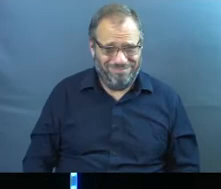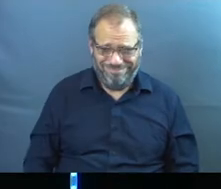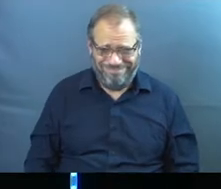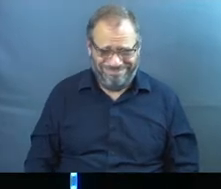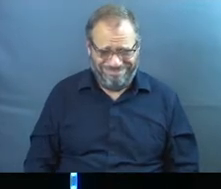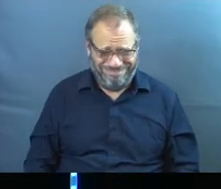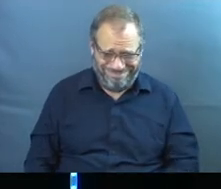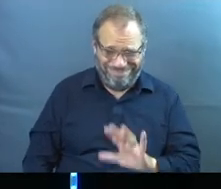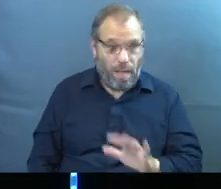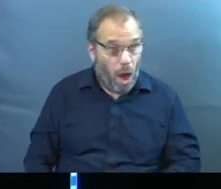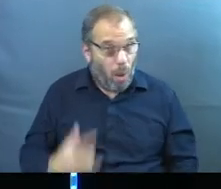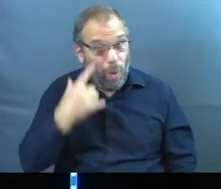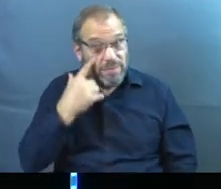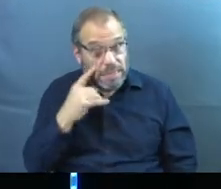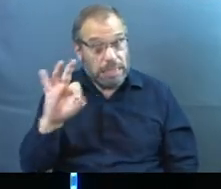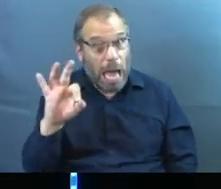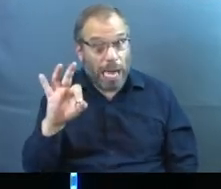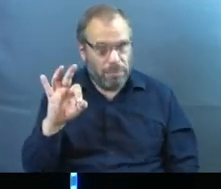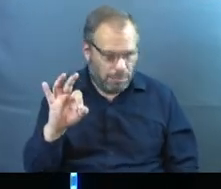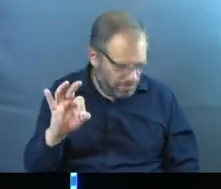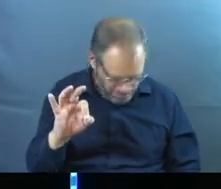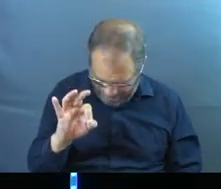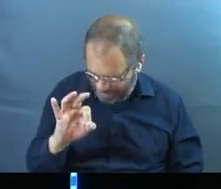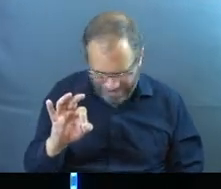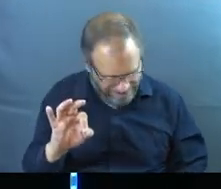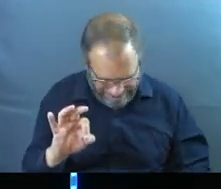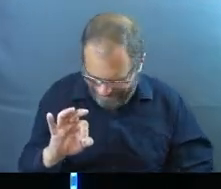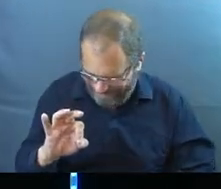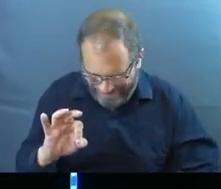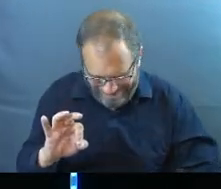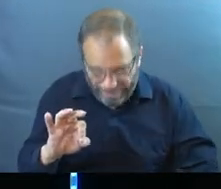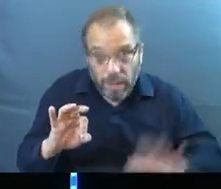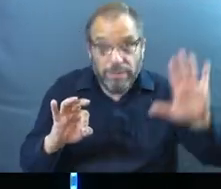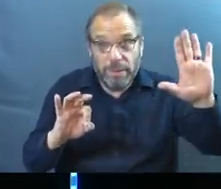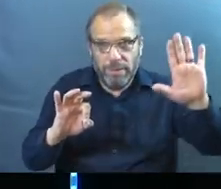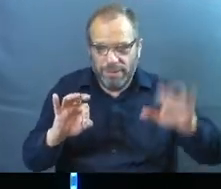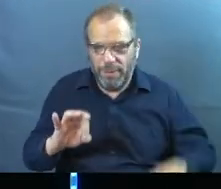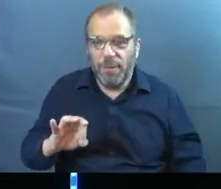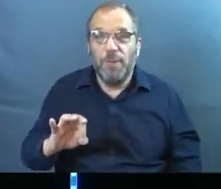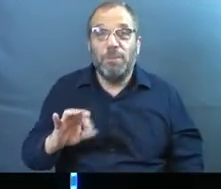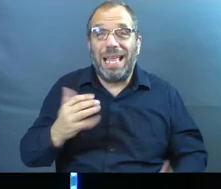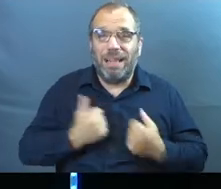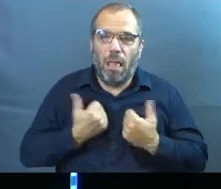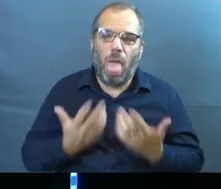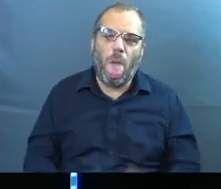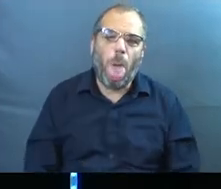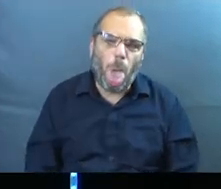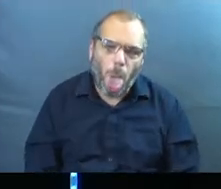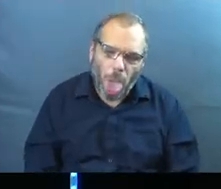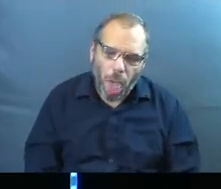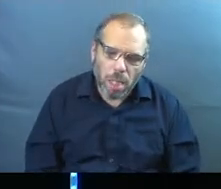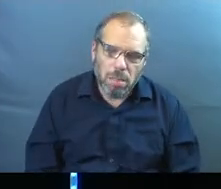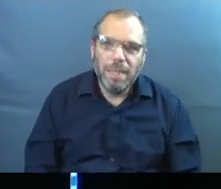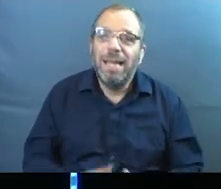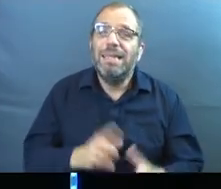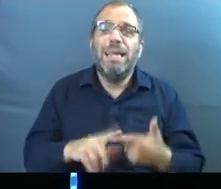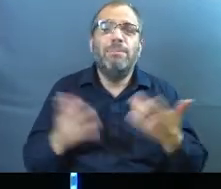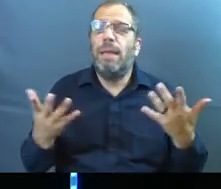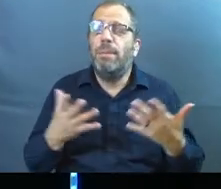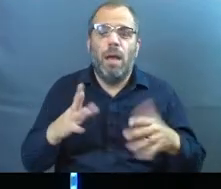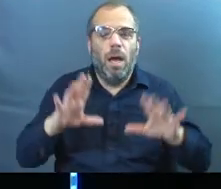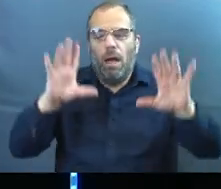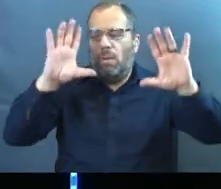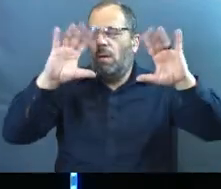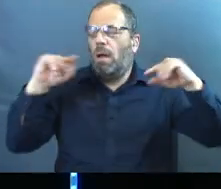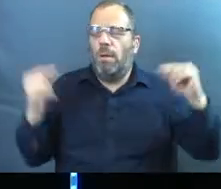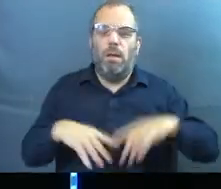know what I mean? It's a, well, I've seen it. I did it. And then you're burnt out, right? And then maybe you get back to